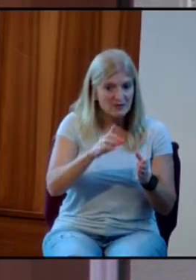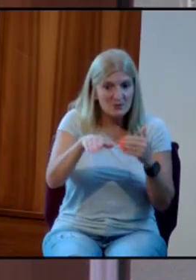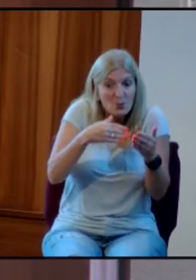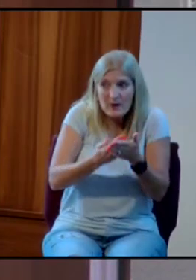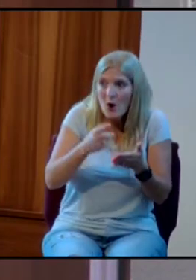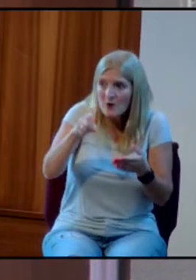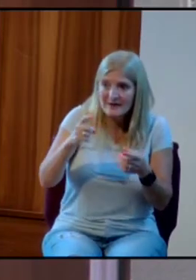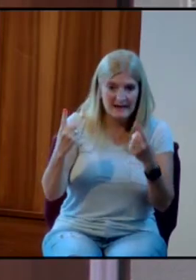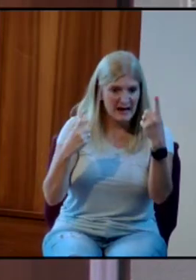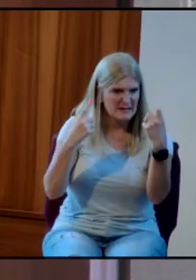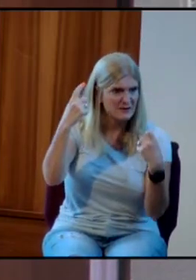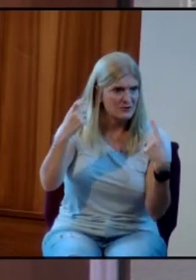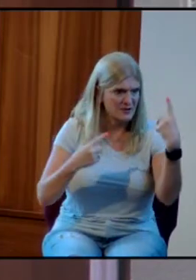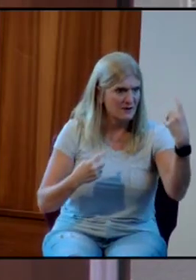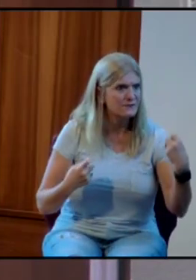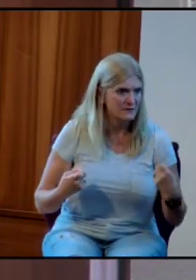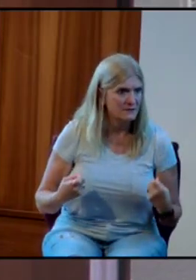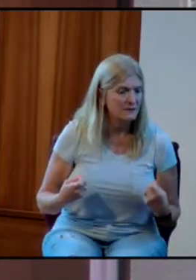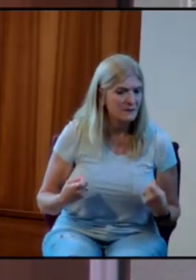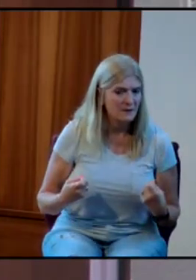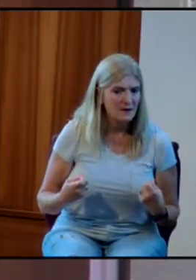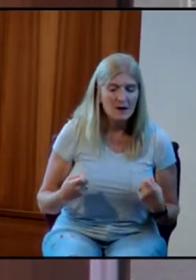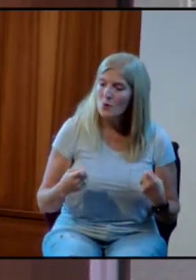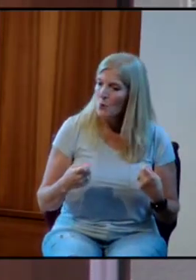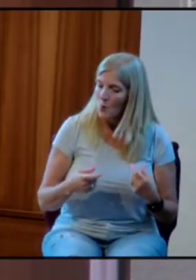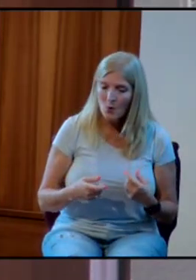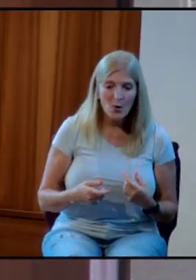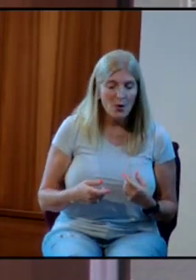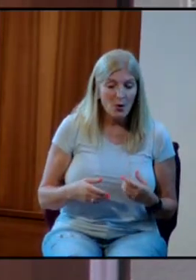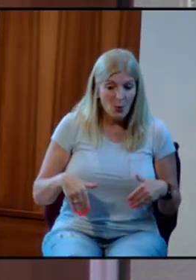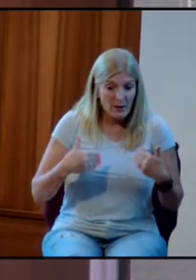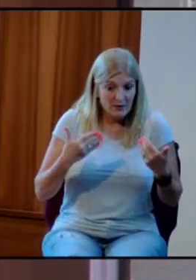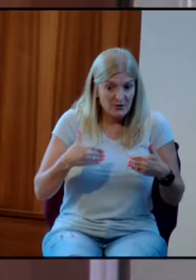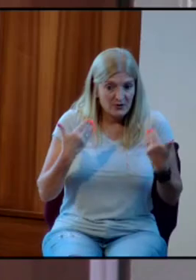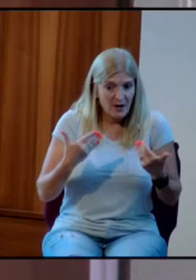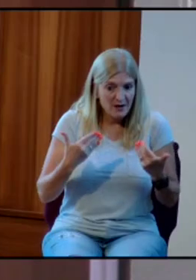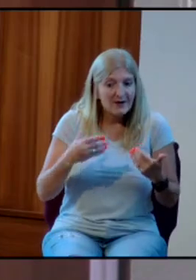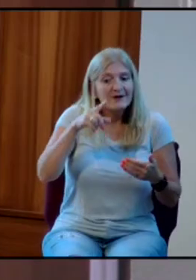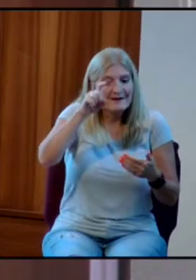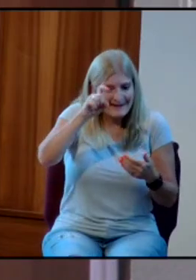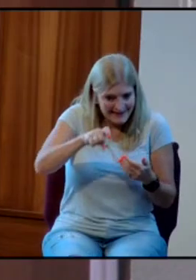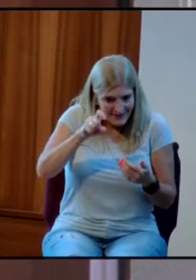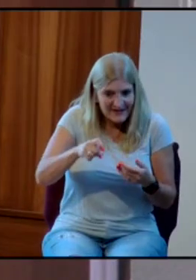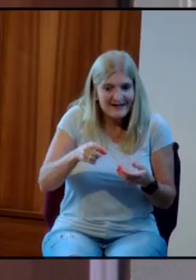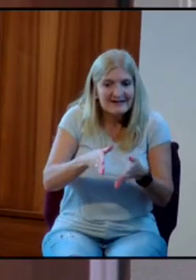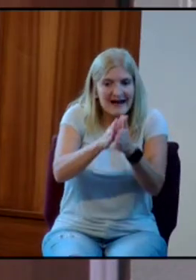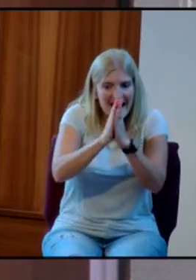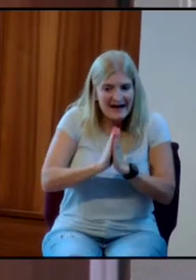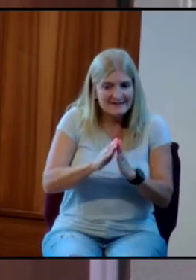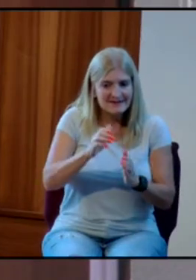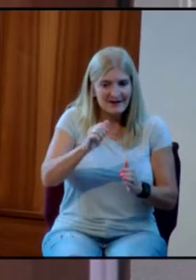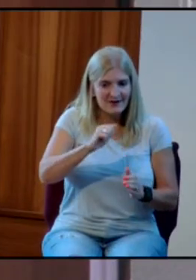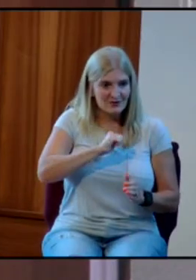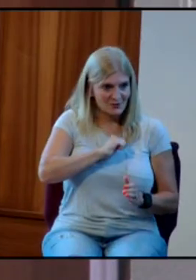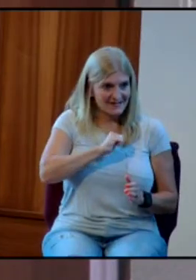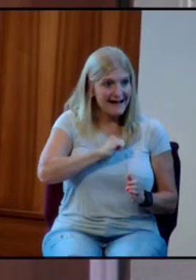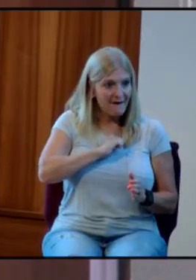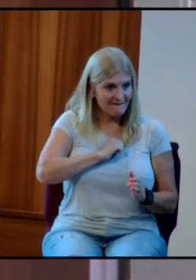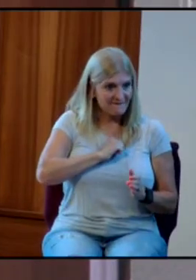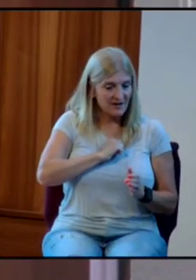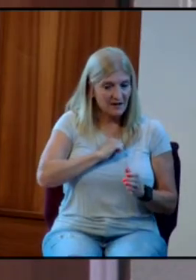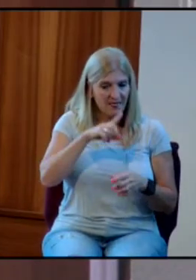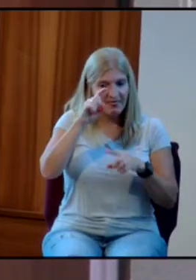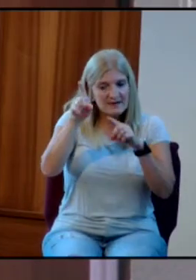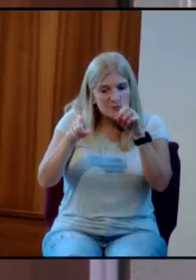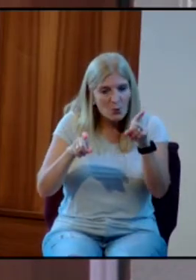And the younger you are when you ask this question, the better off you'll be. And this is basically, I'm using